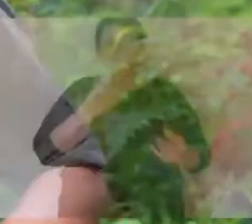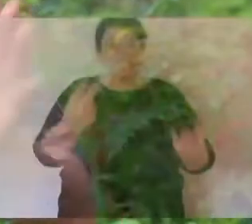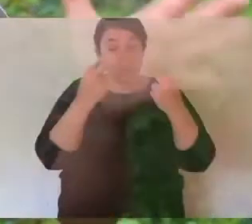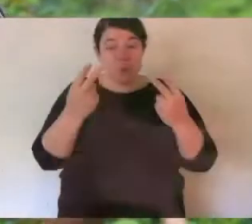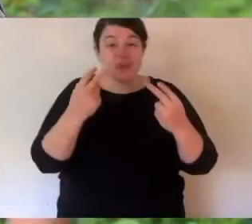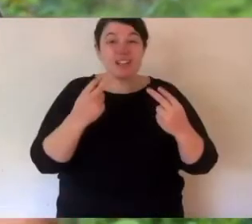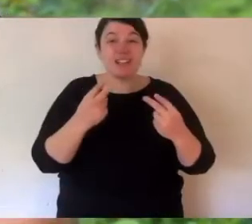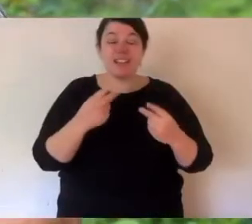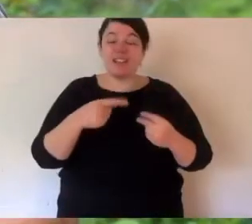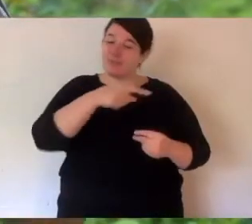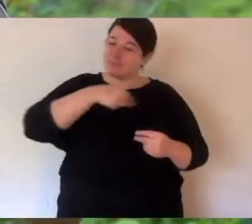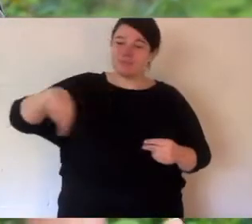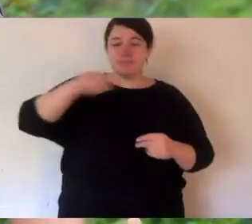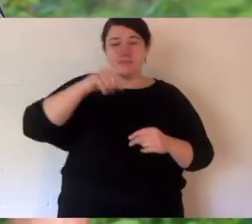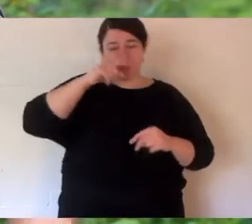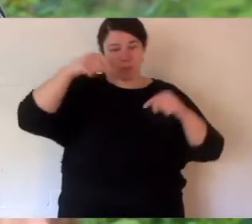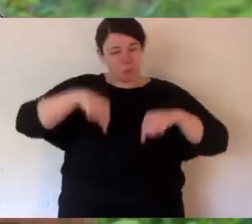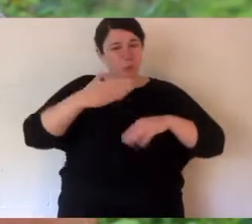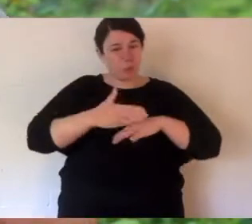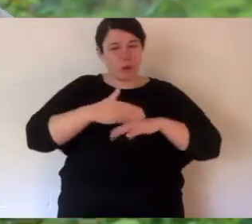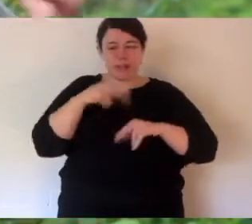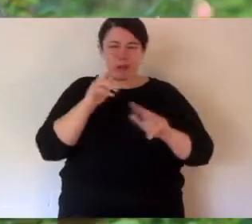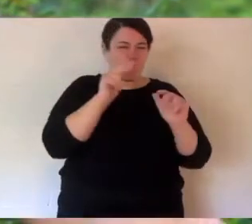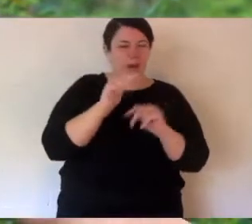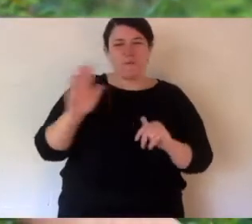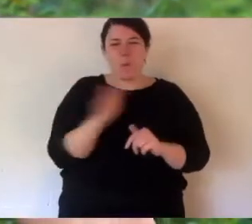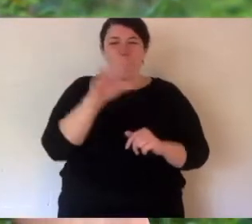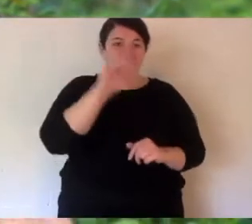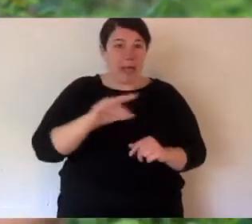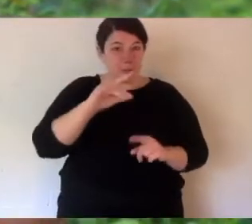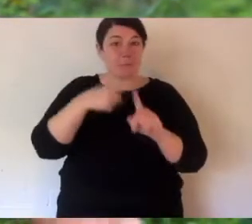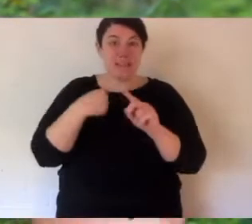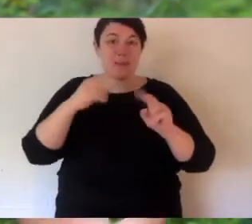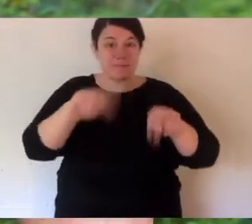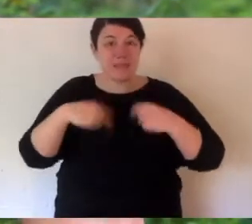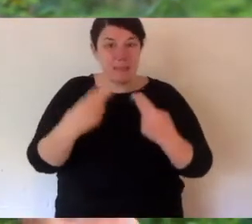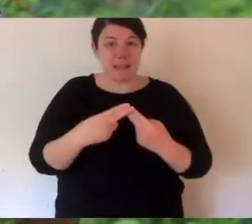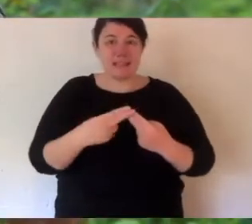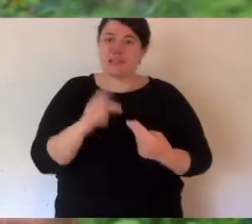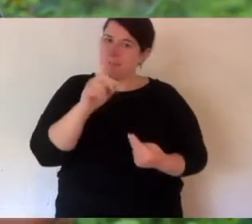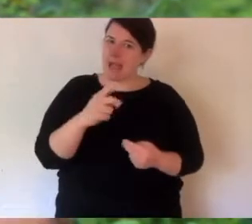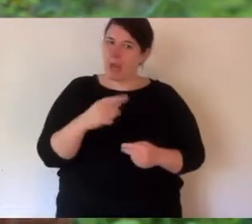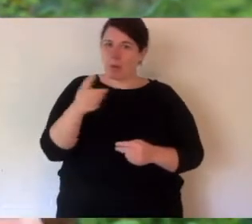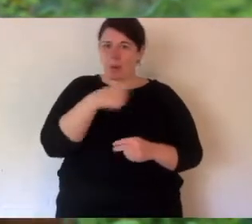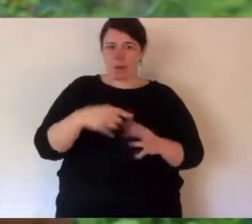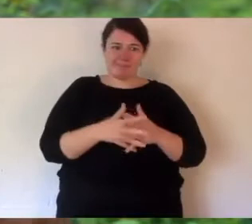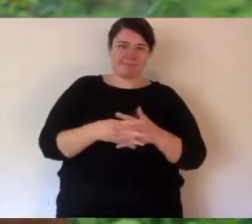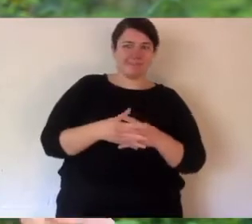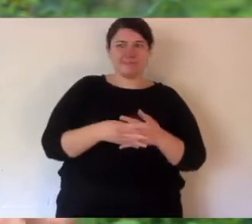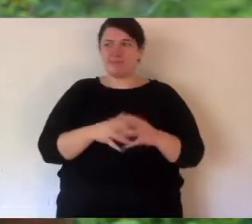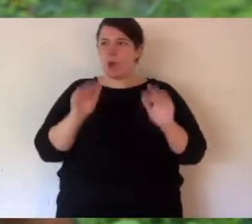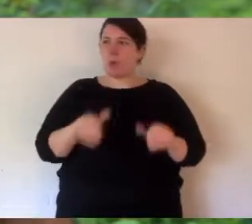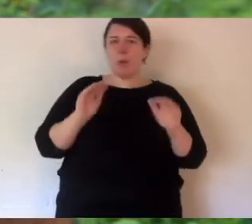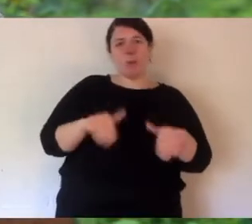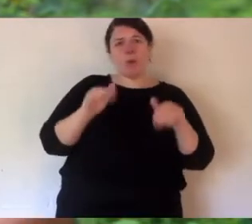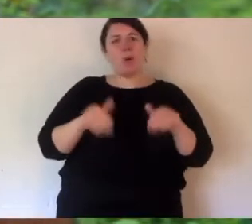Thanks for watching everyone. The keepers and I. Are looking after all of our animals. And our families. But we all have a bit of extra time at the